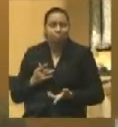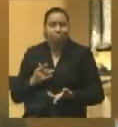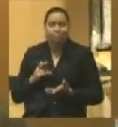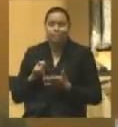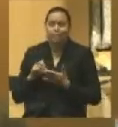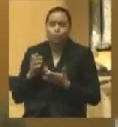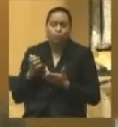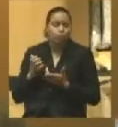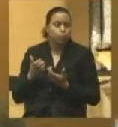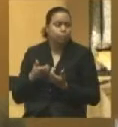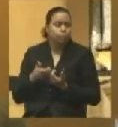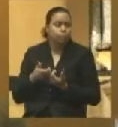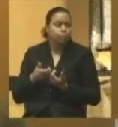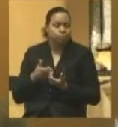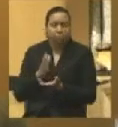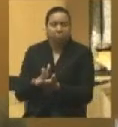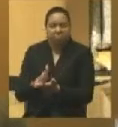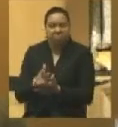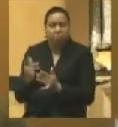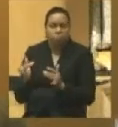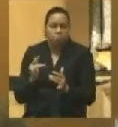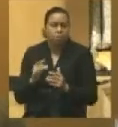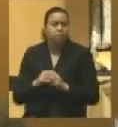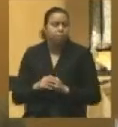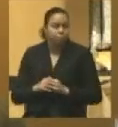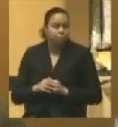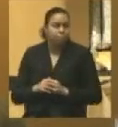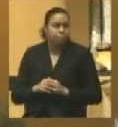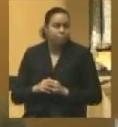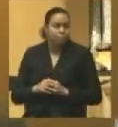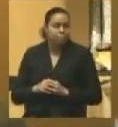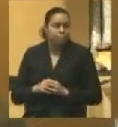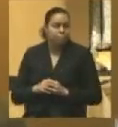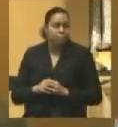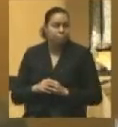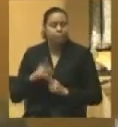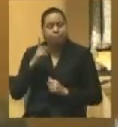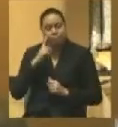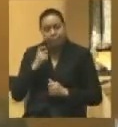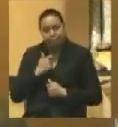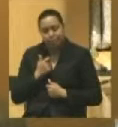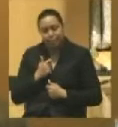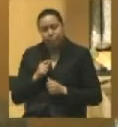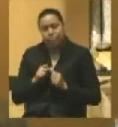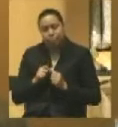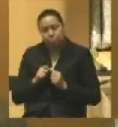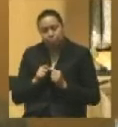succession of an end of the war, given that the military campaigns